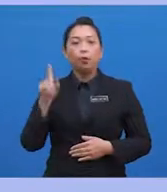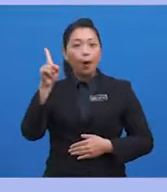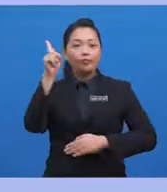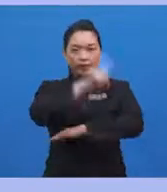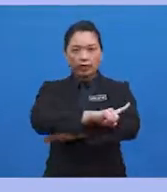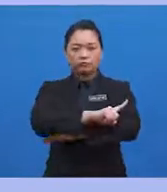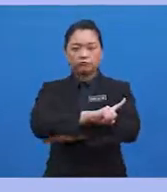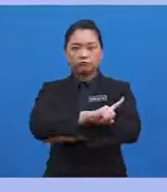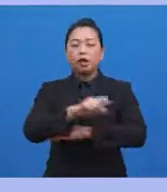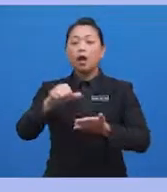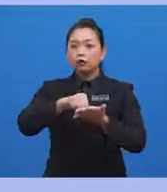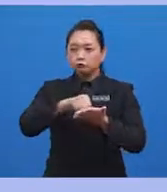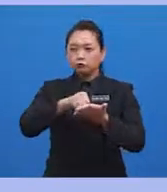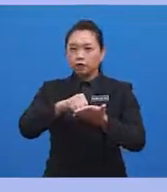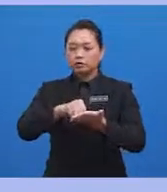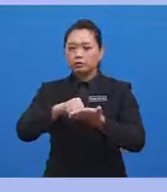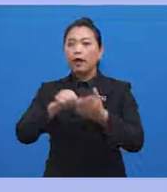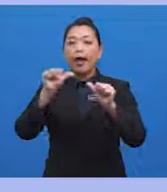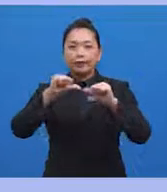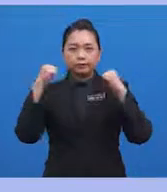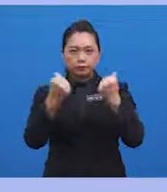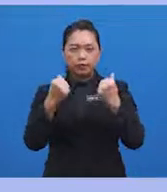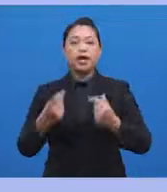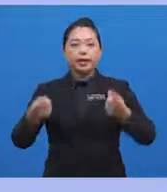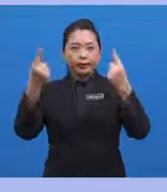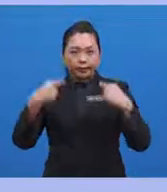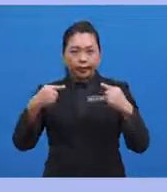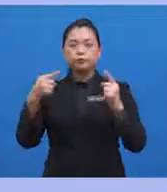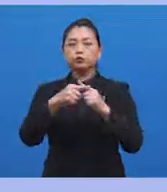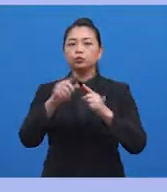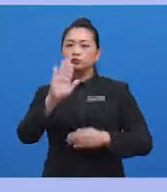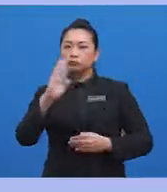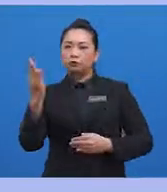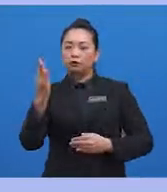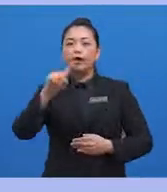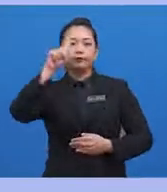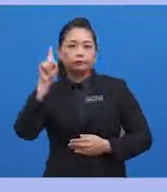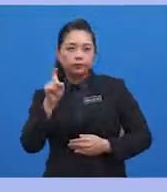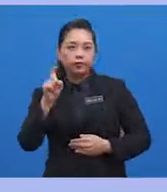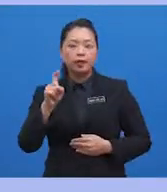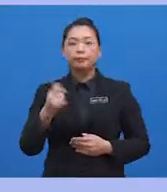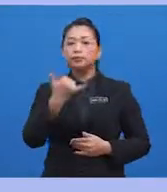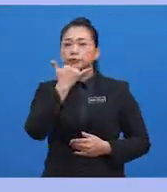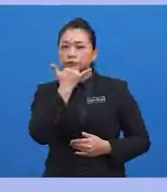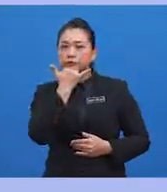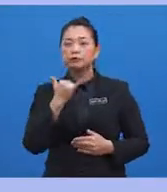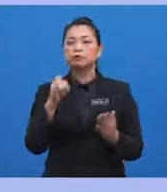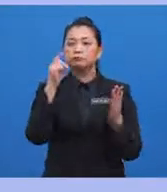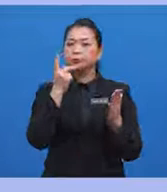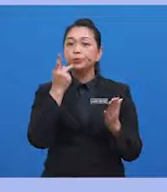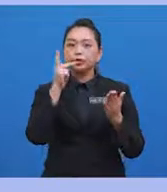day, the drug enforcement officer came to the door inquiring about fraudulent prescriptions.